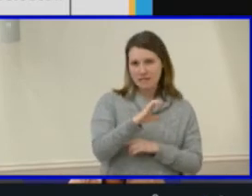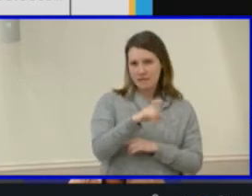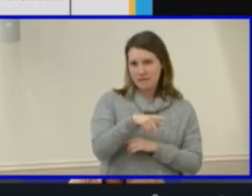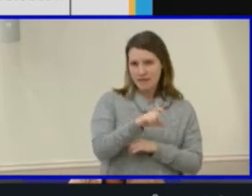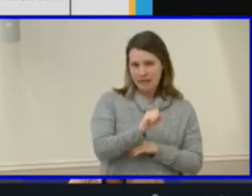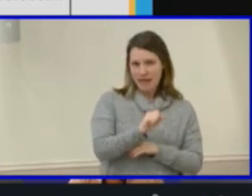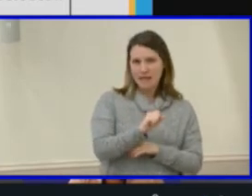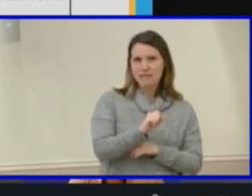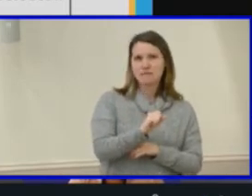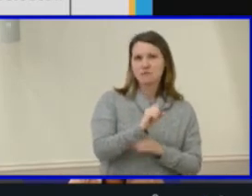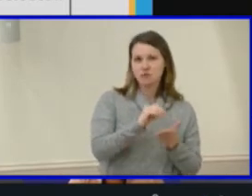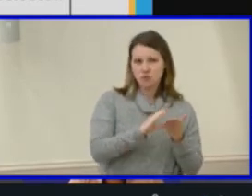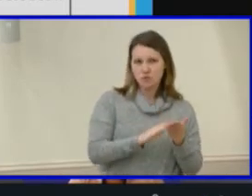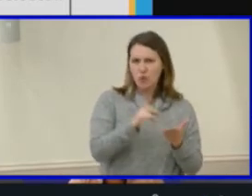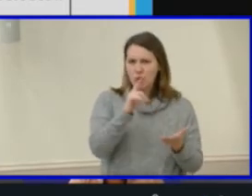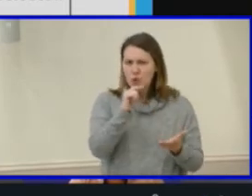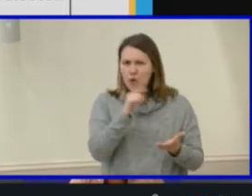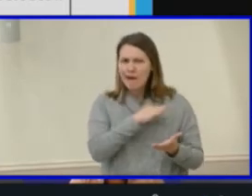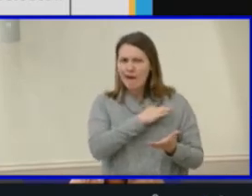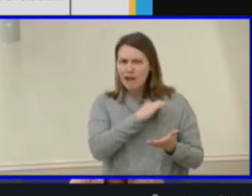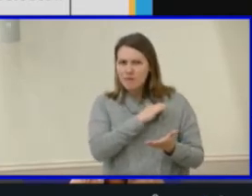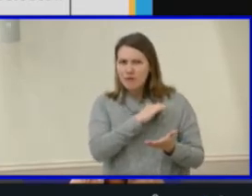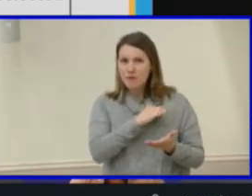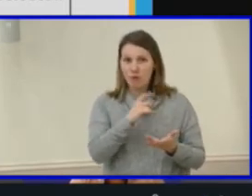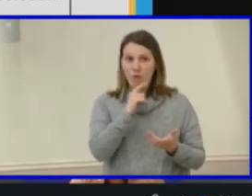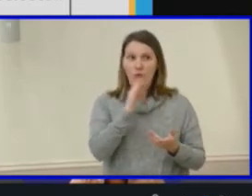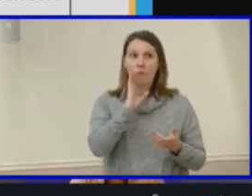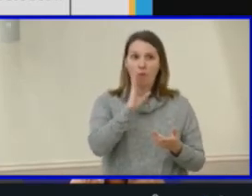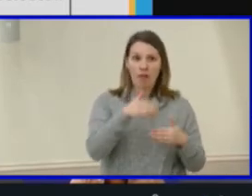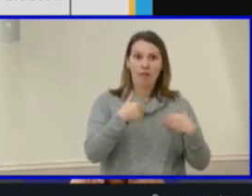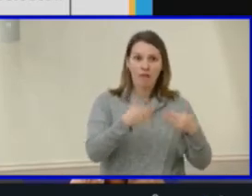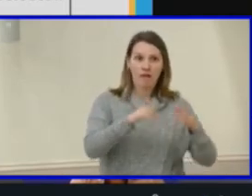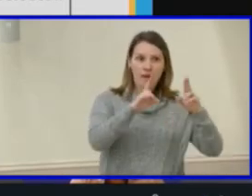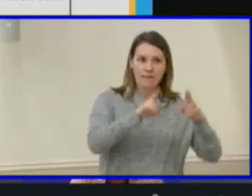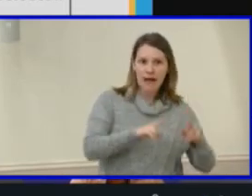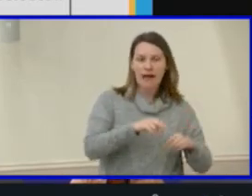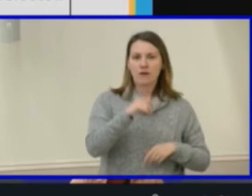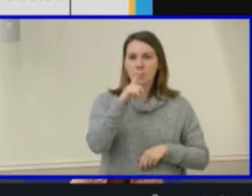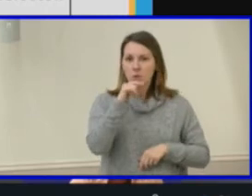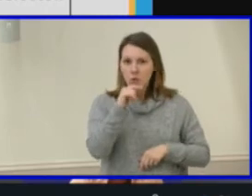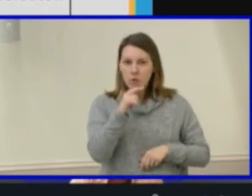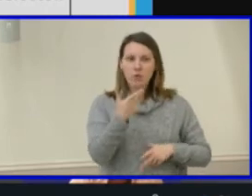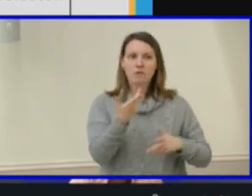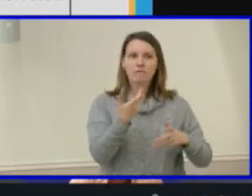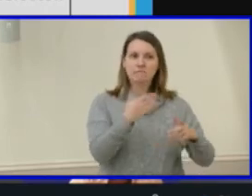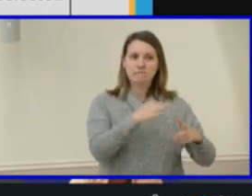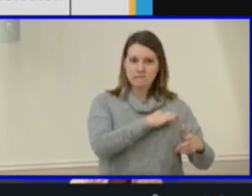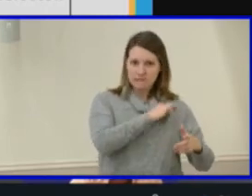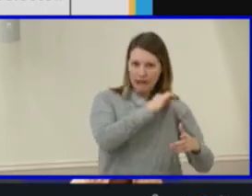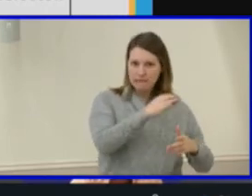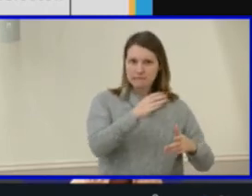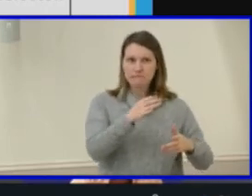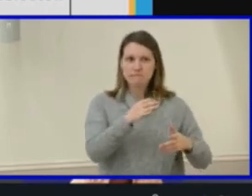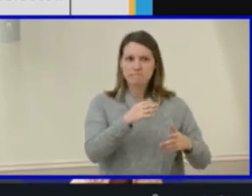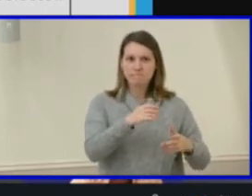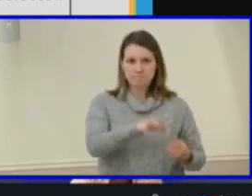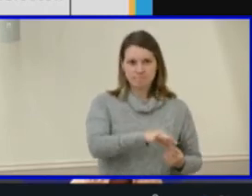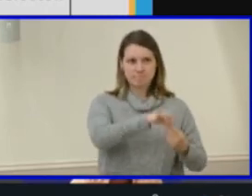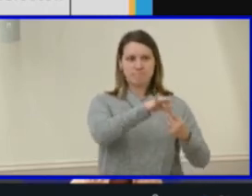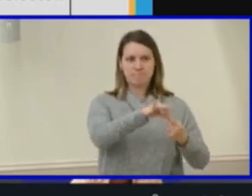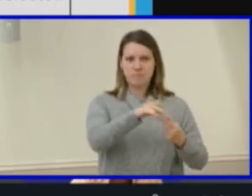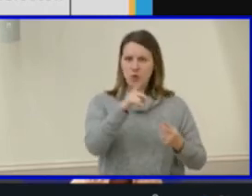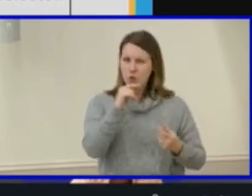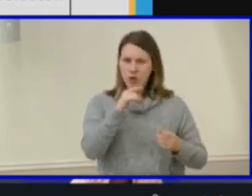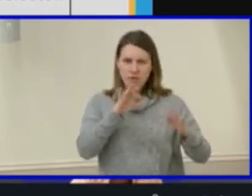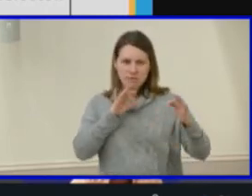eligible to apply? Who does apply? Who is selected? And who is the ideal student for Maggie Walker Governor's